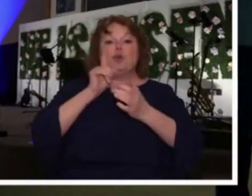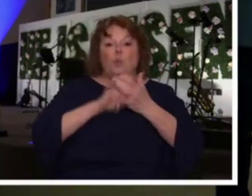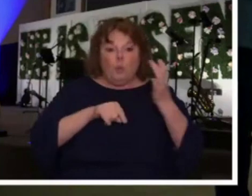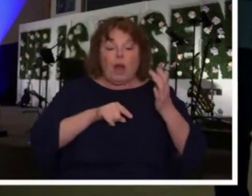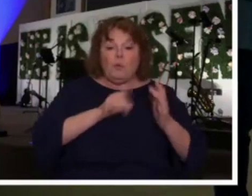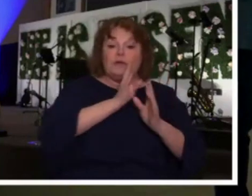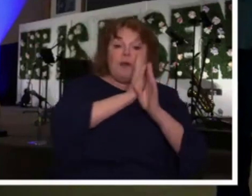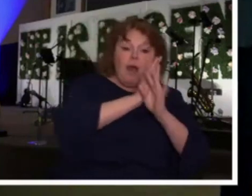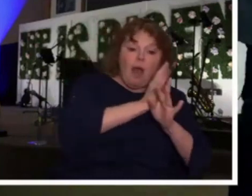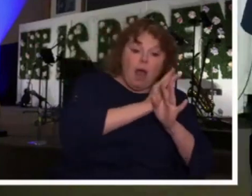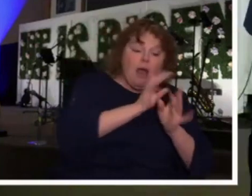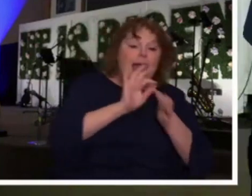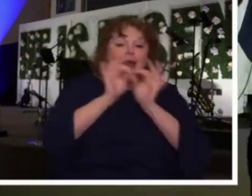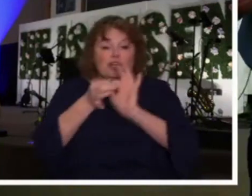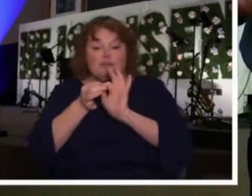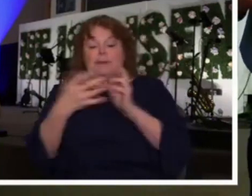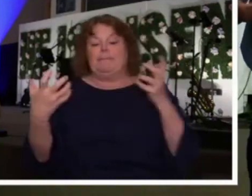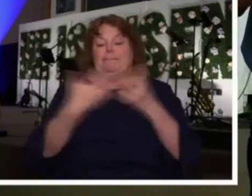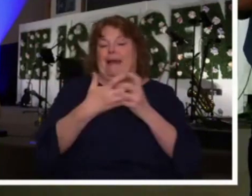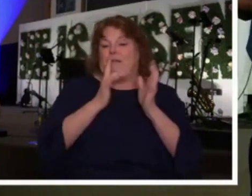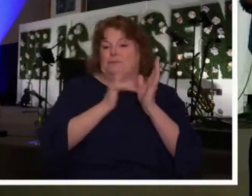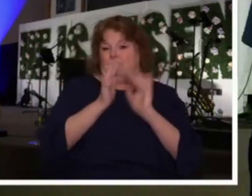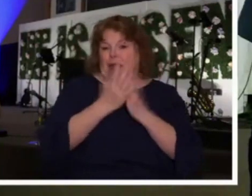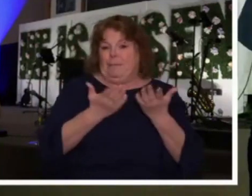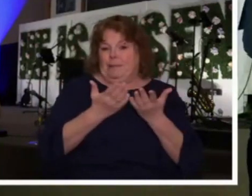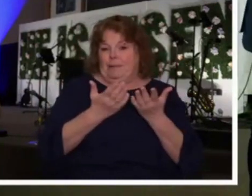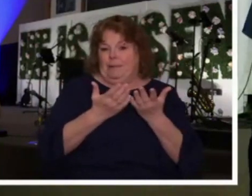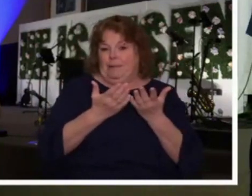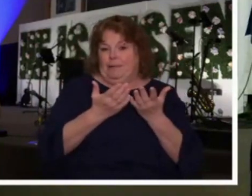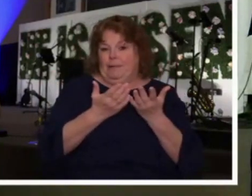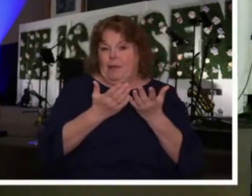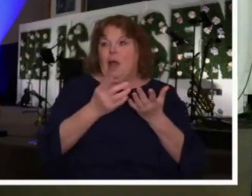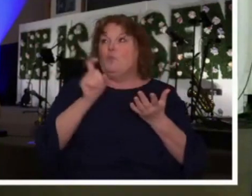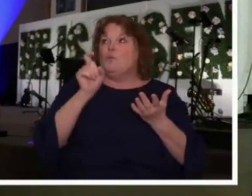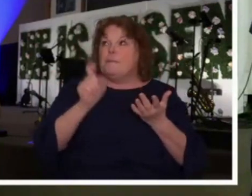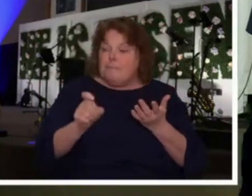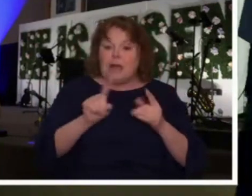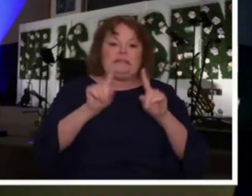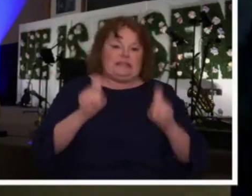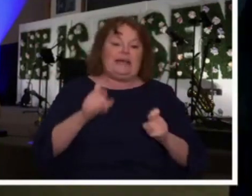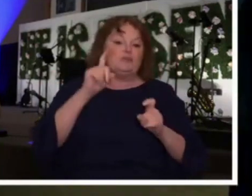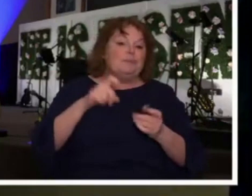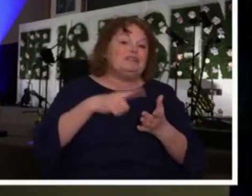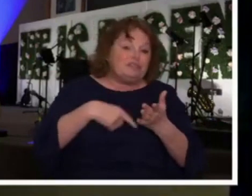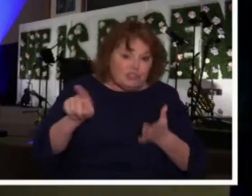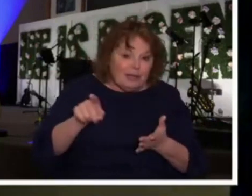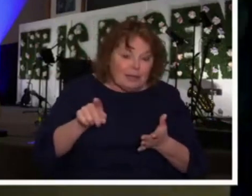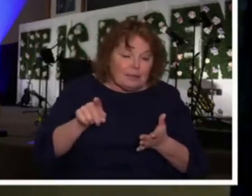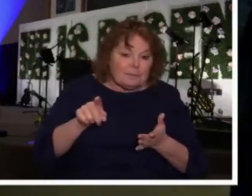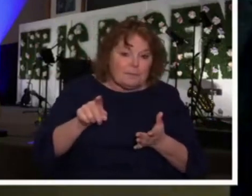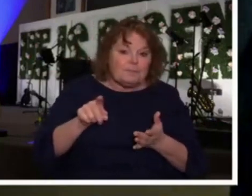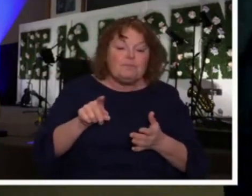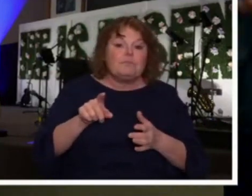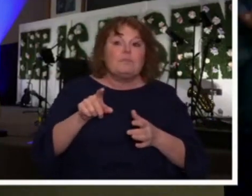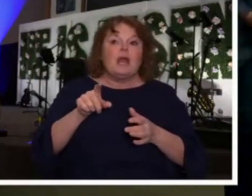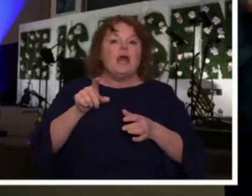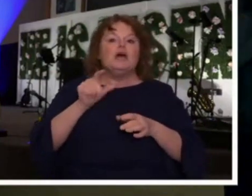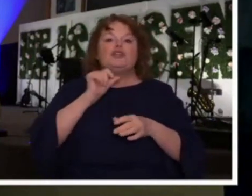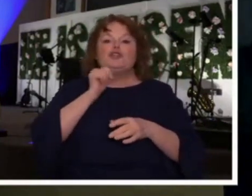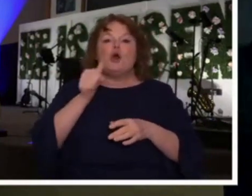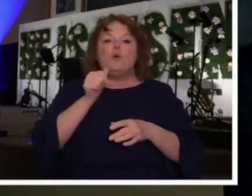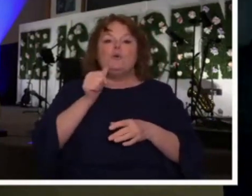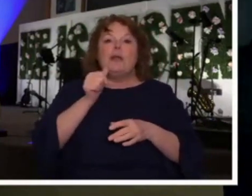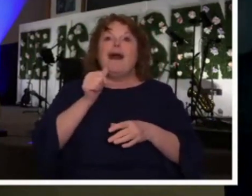given in those lines up with His Word and we must test it. In other words, church, don't quit thinking